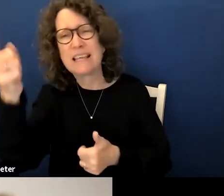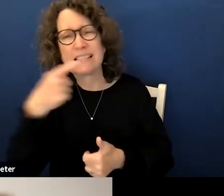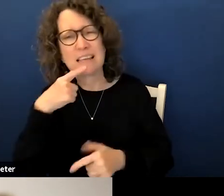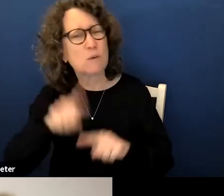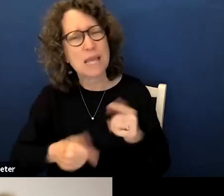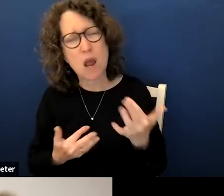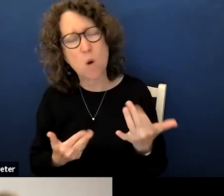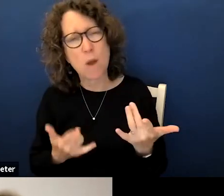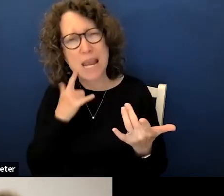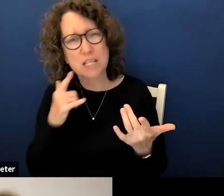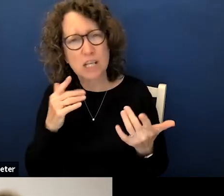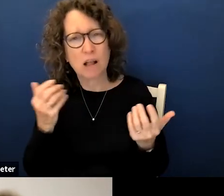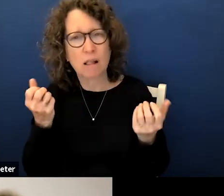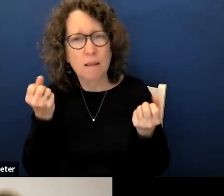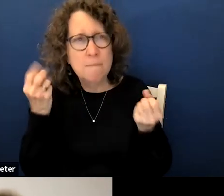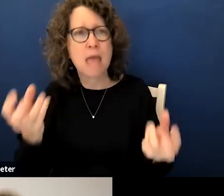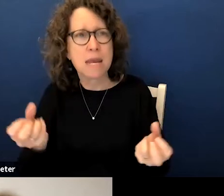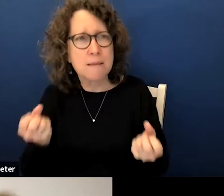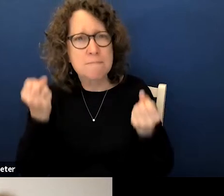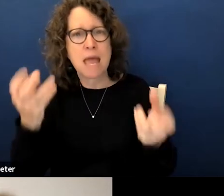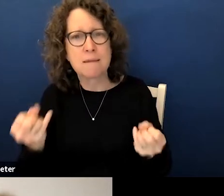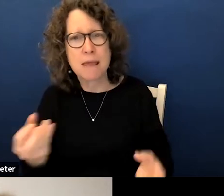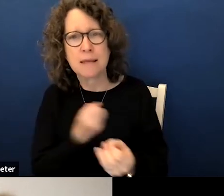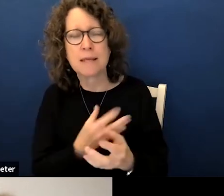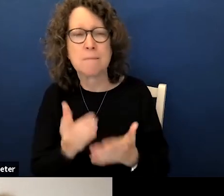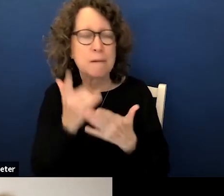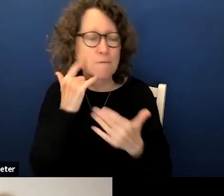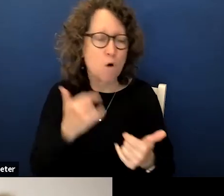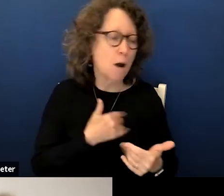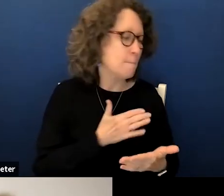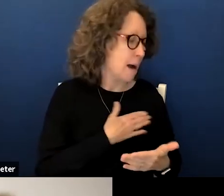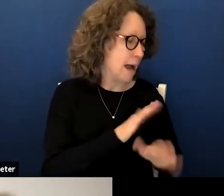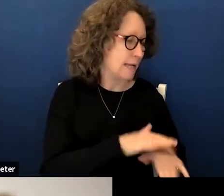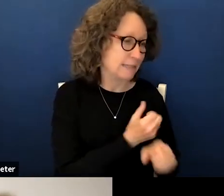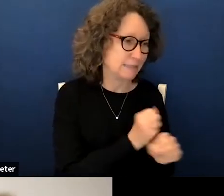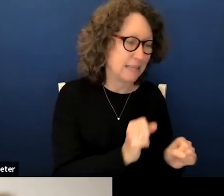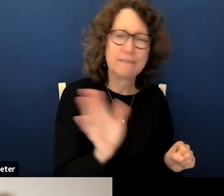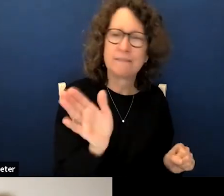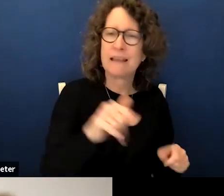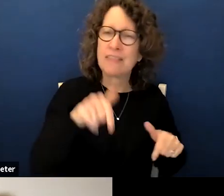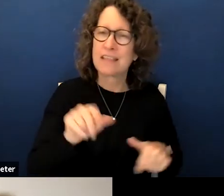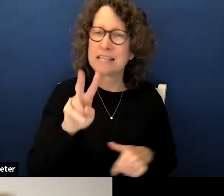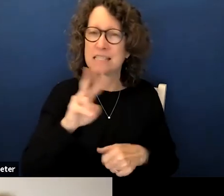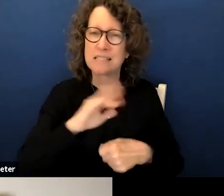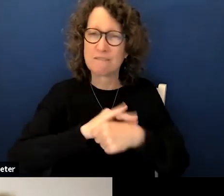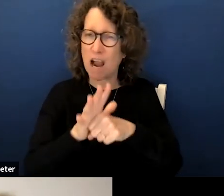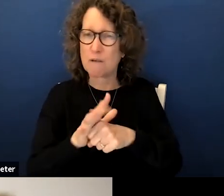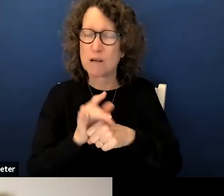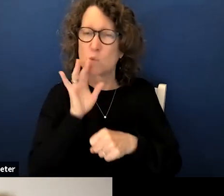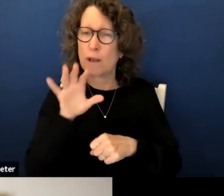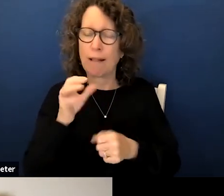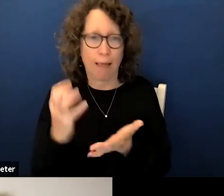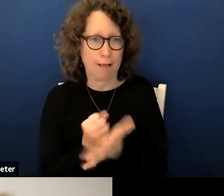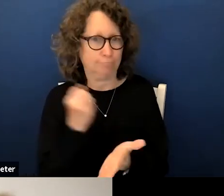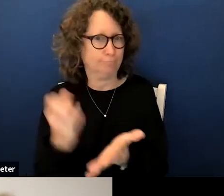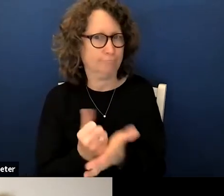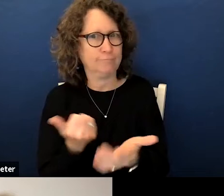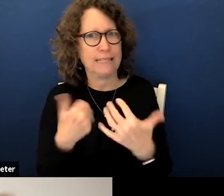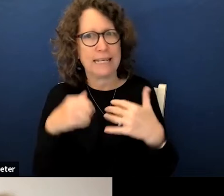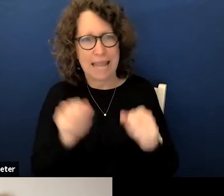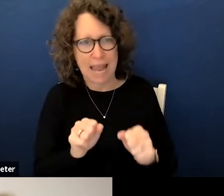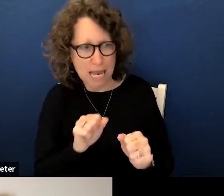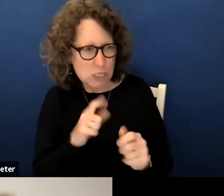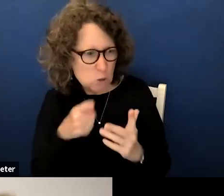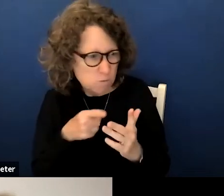until millions and millions of doses are given before you decide because this virus is going to take every opportunity it can